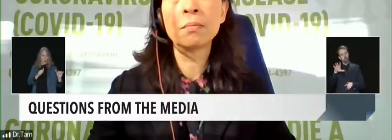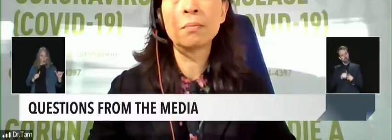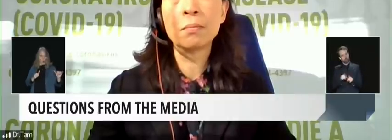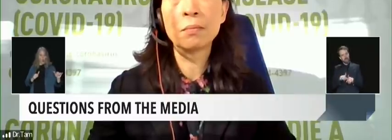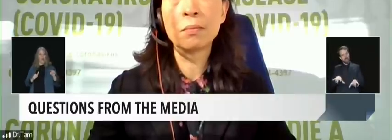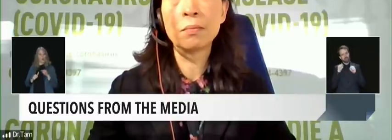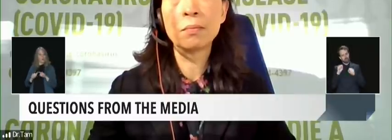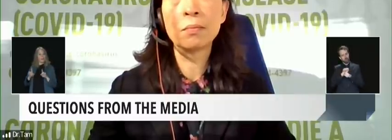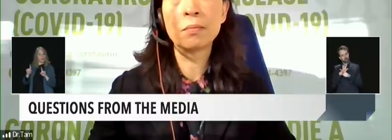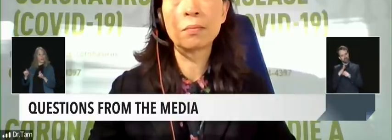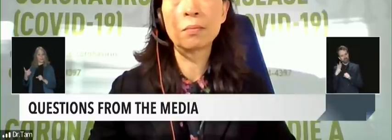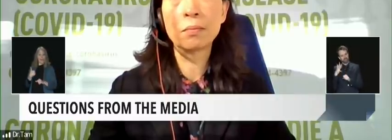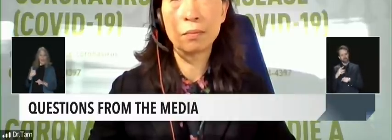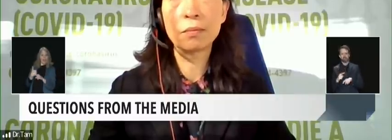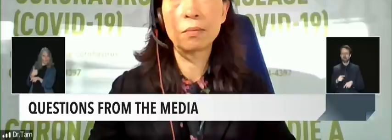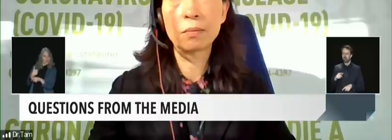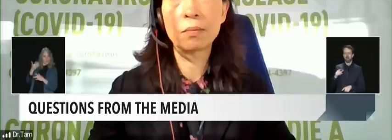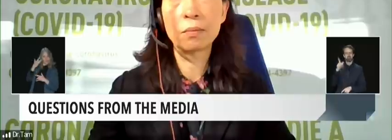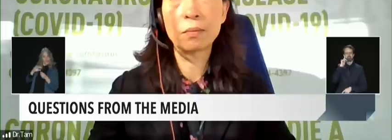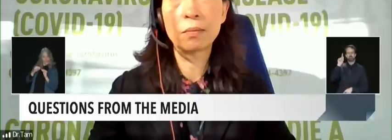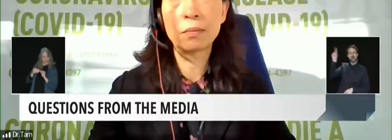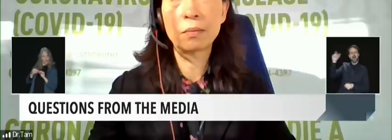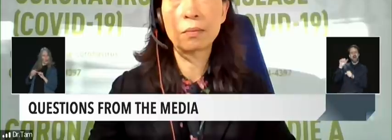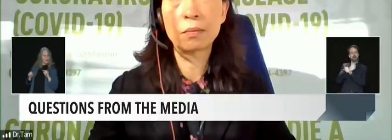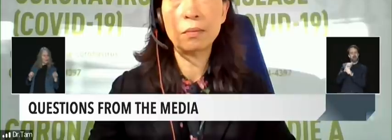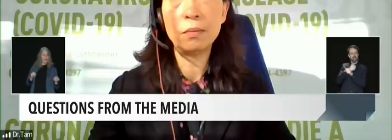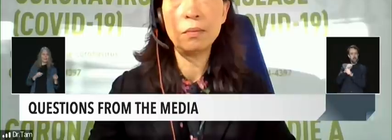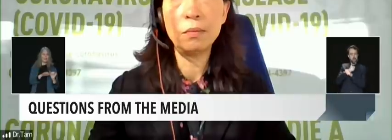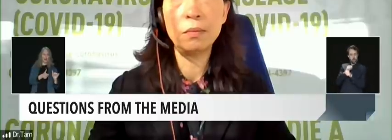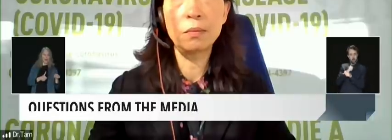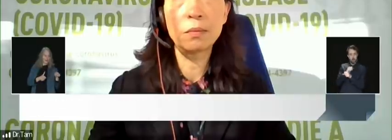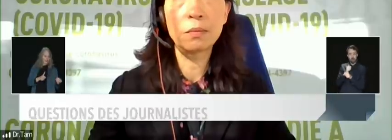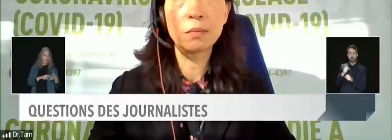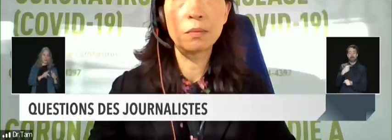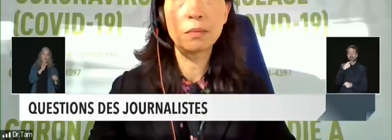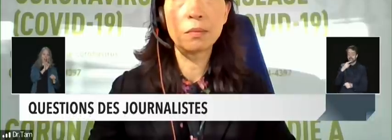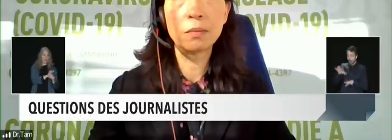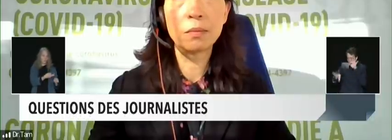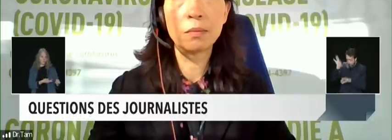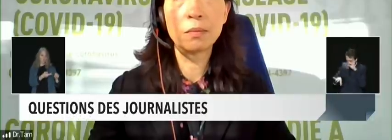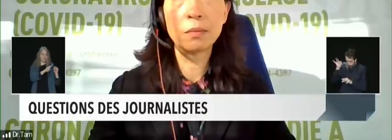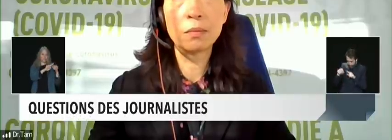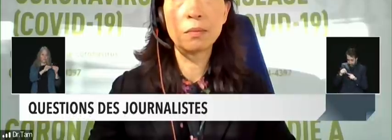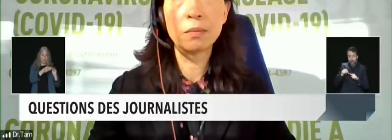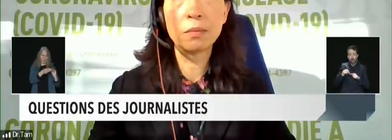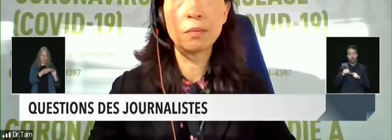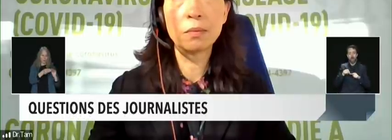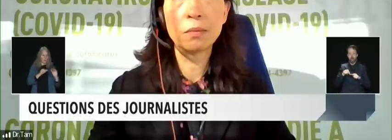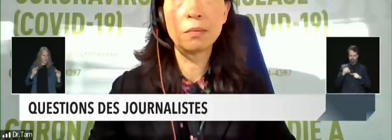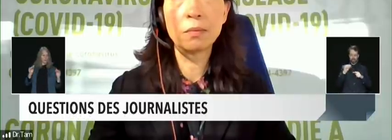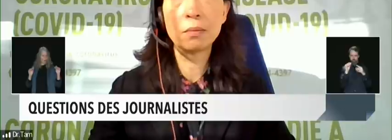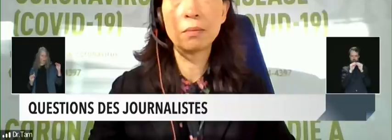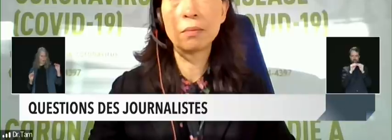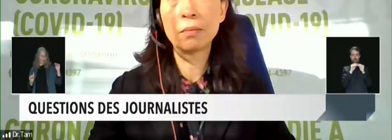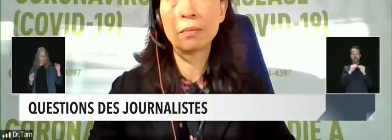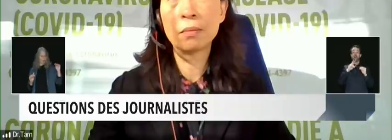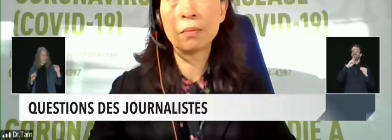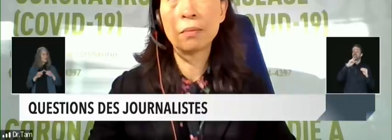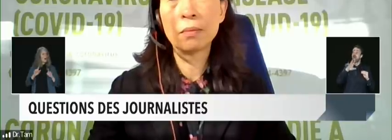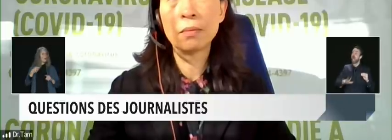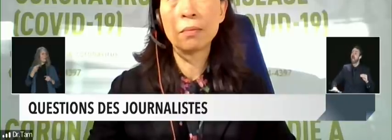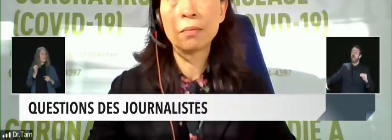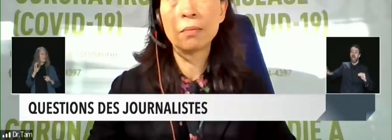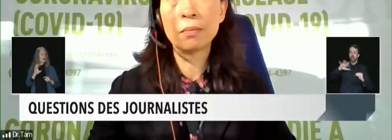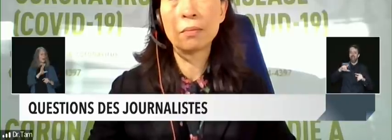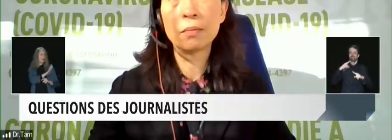reported number what is PHAC's estimate of the true case count in Canada